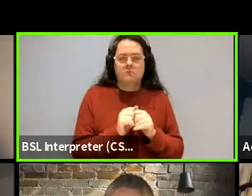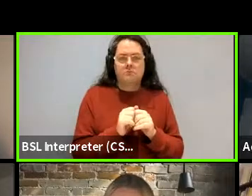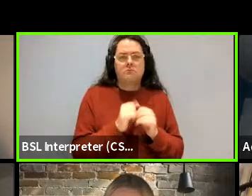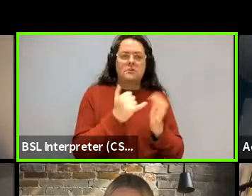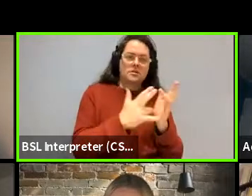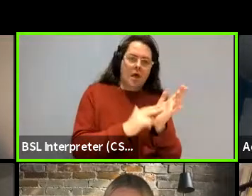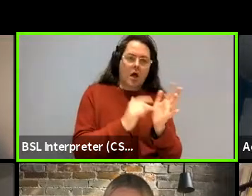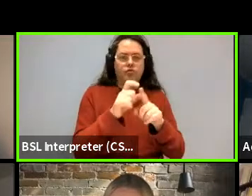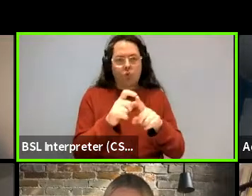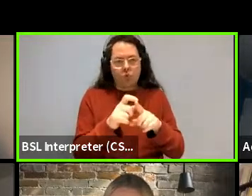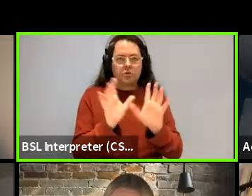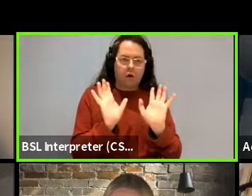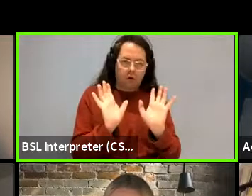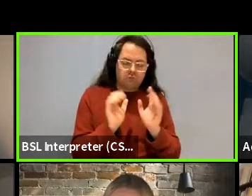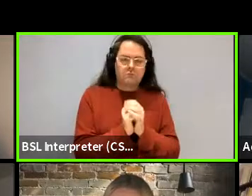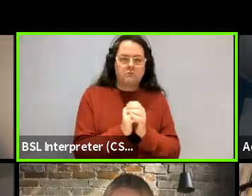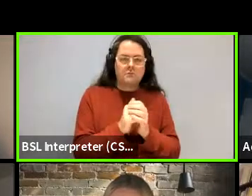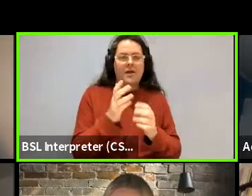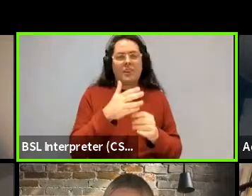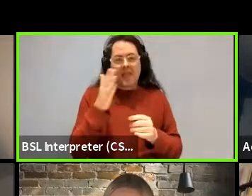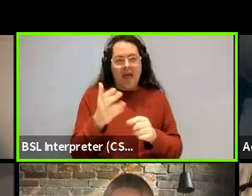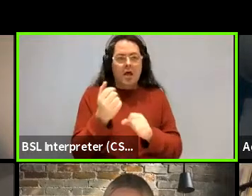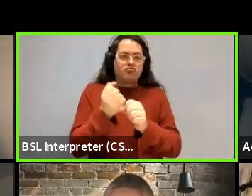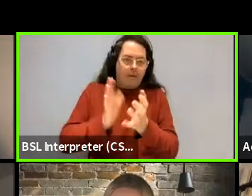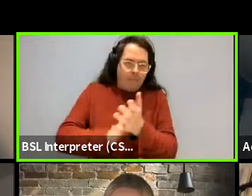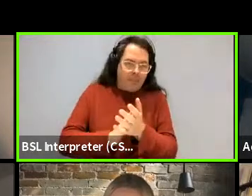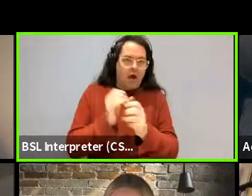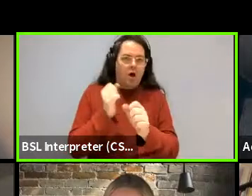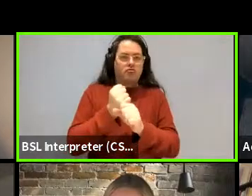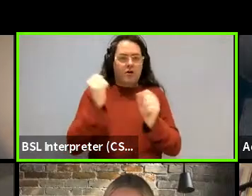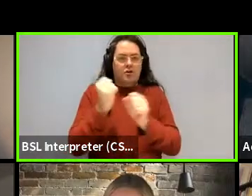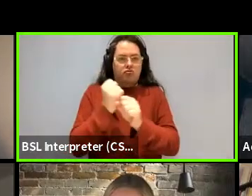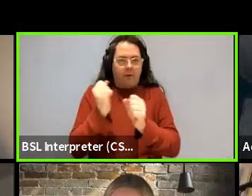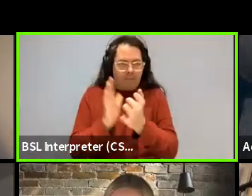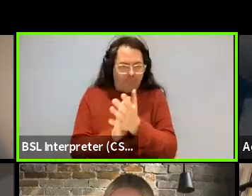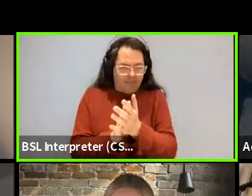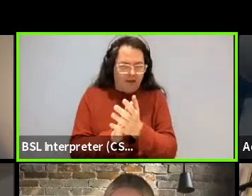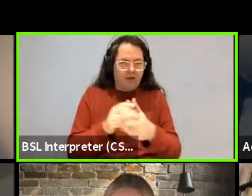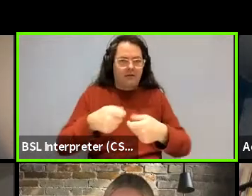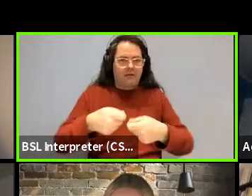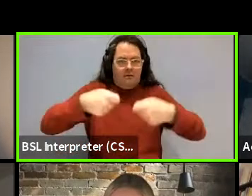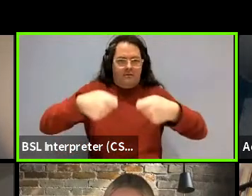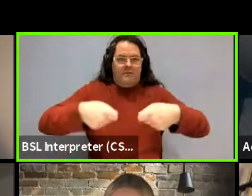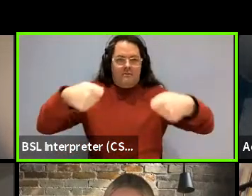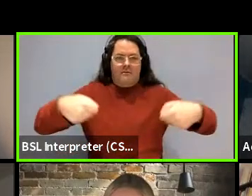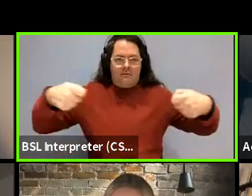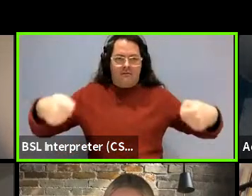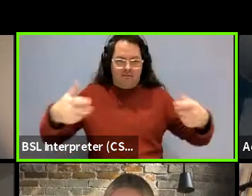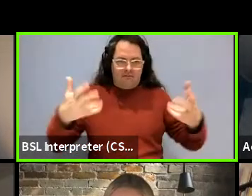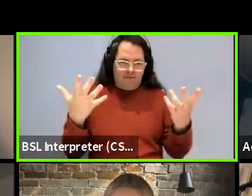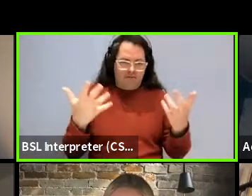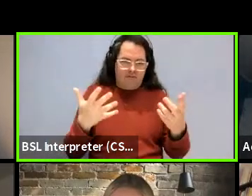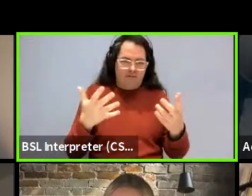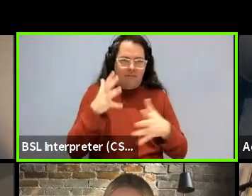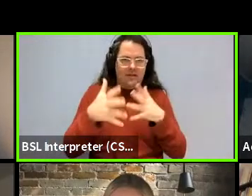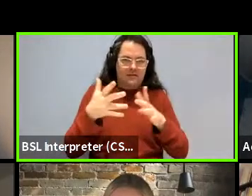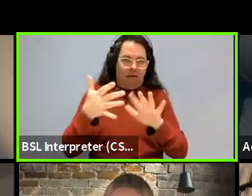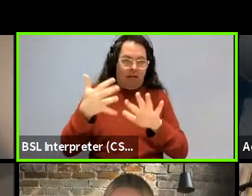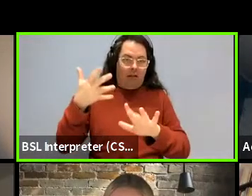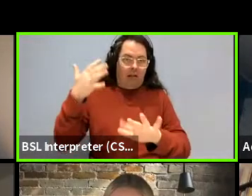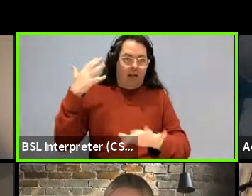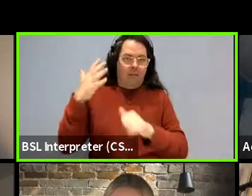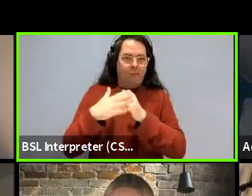and daughter and so on. And then we have, uh, grandmother and great grandmother and so on. they are kind of excessively more